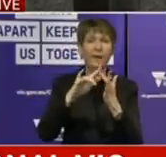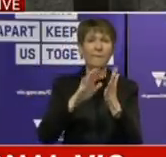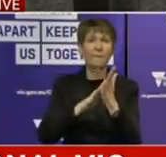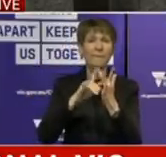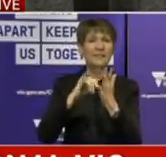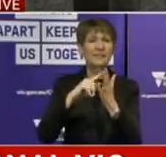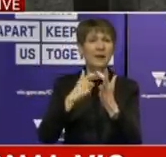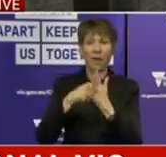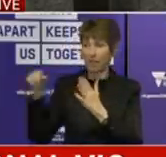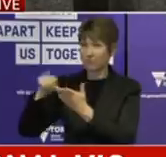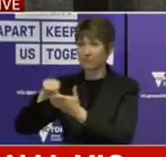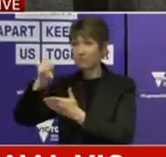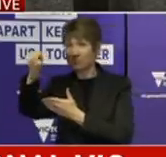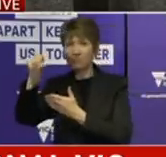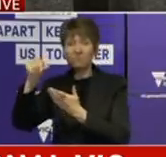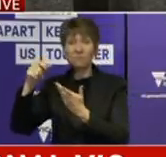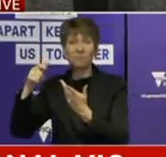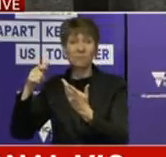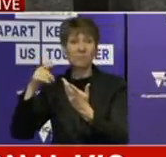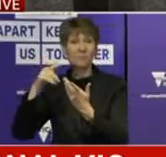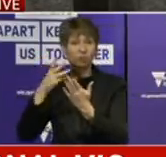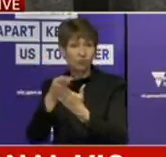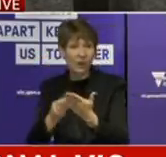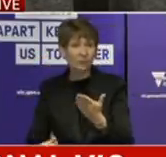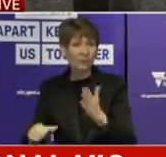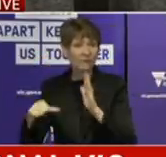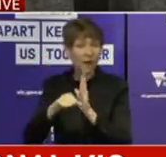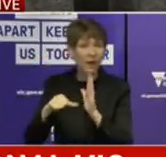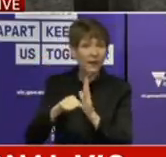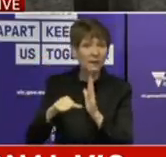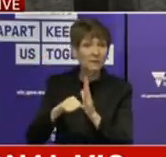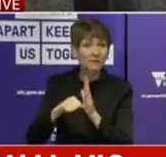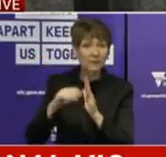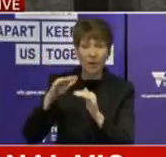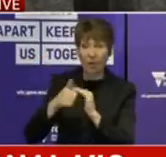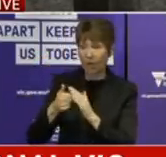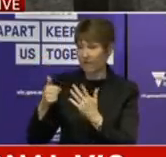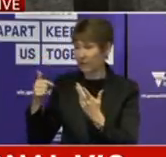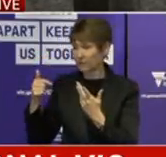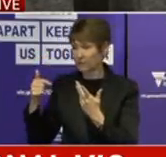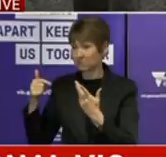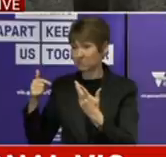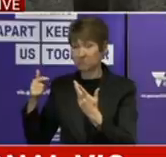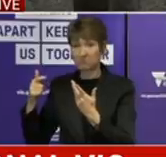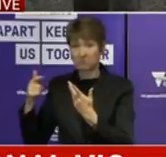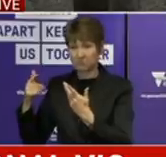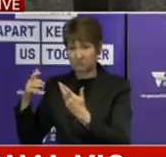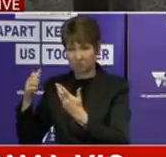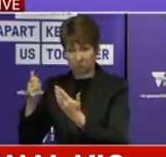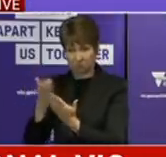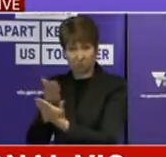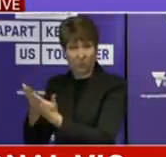Finance submission, in relation to procurement, went forward to Coat, and they were only told about it after the event.